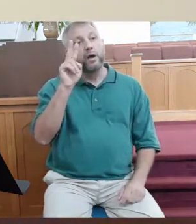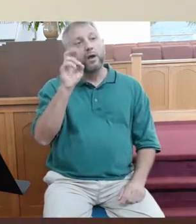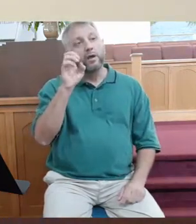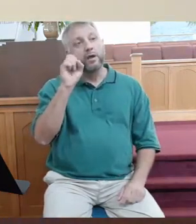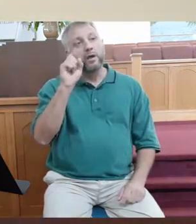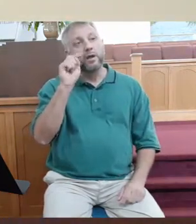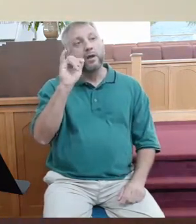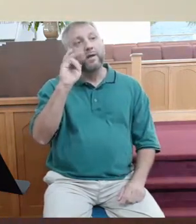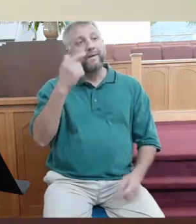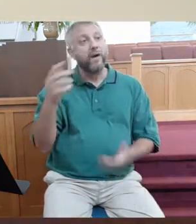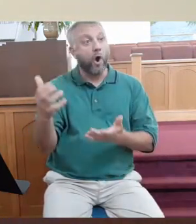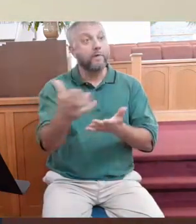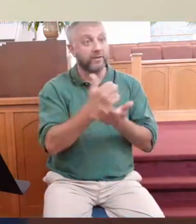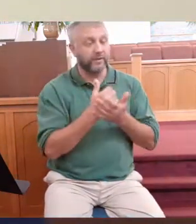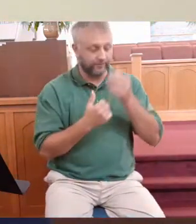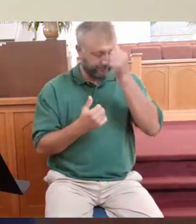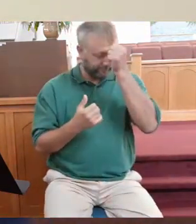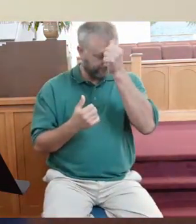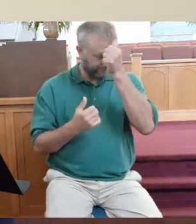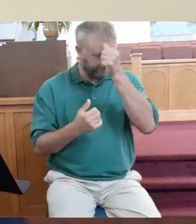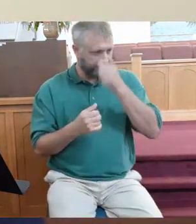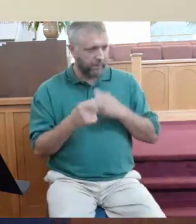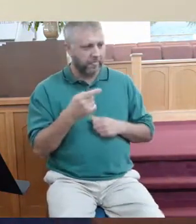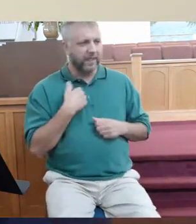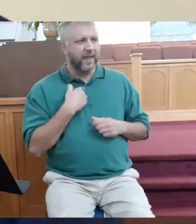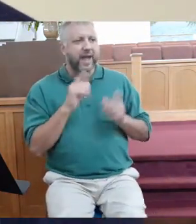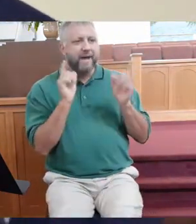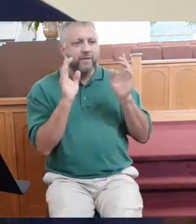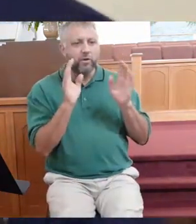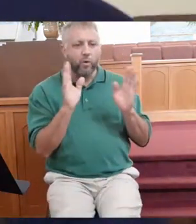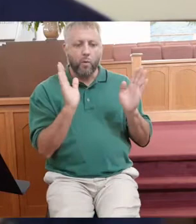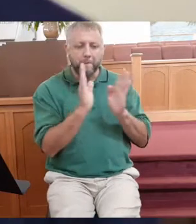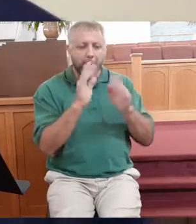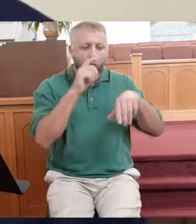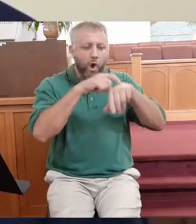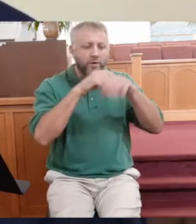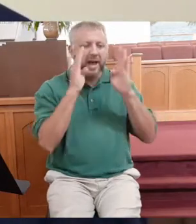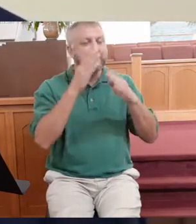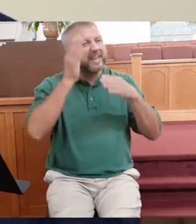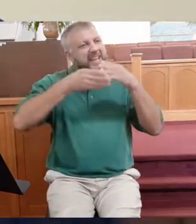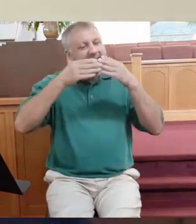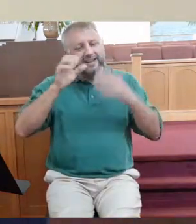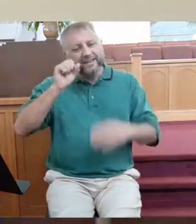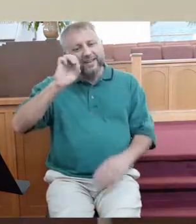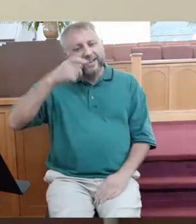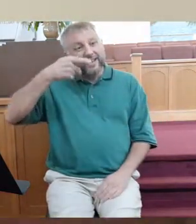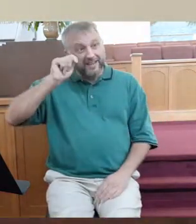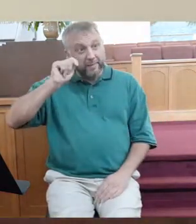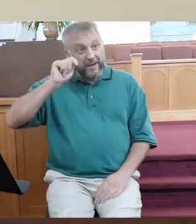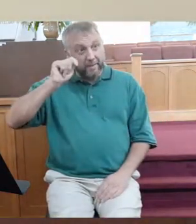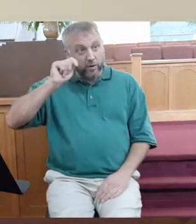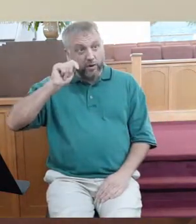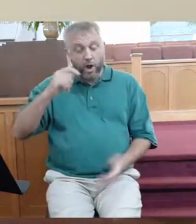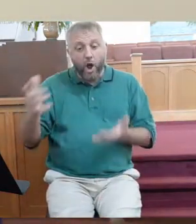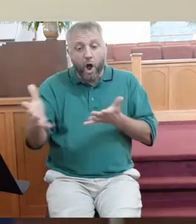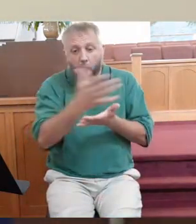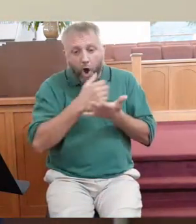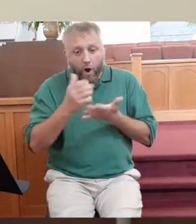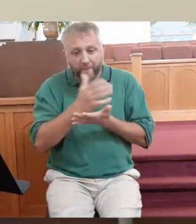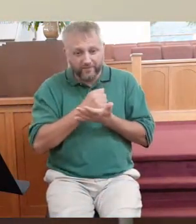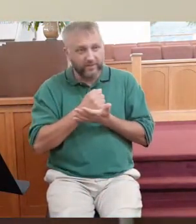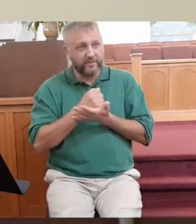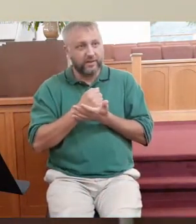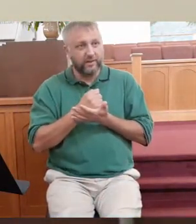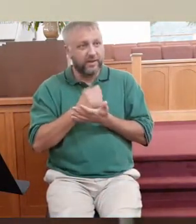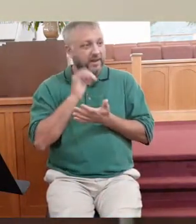it because this is to help you to understand the parable. They had a small window near the end of September to harvest their vineyards, to